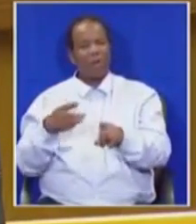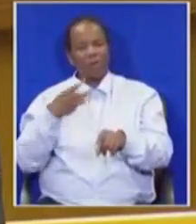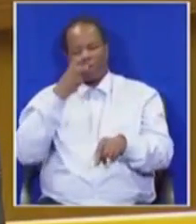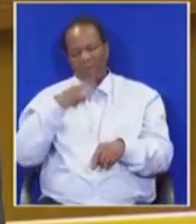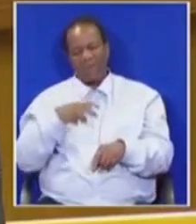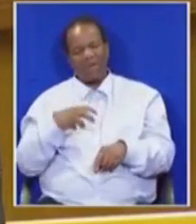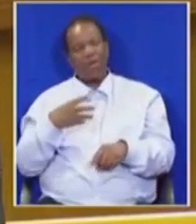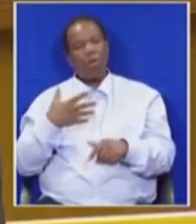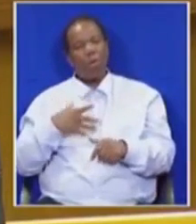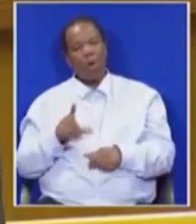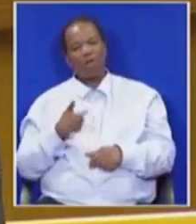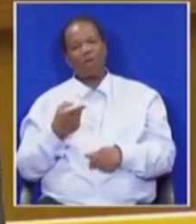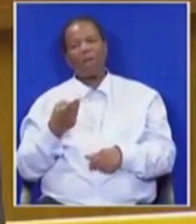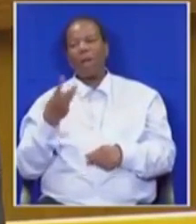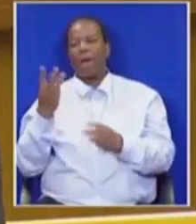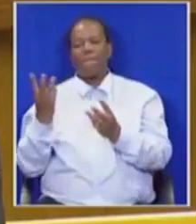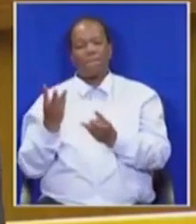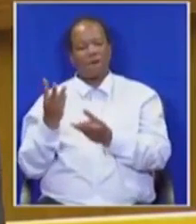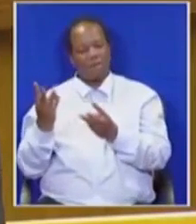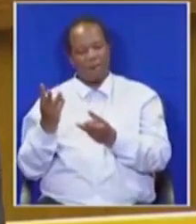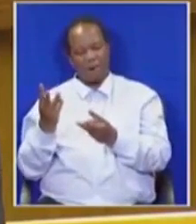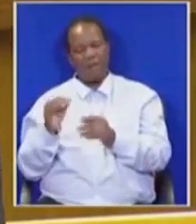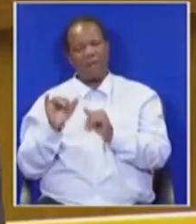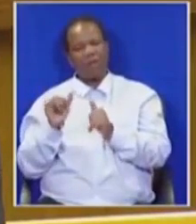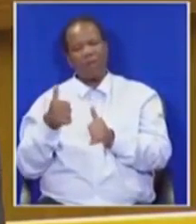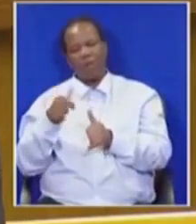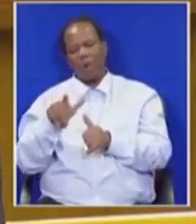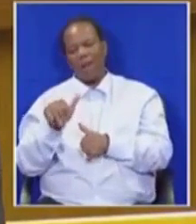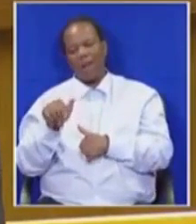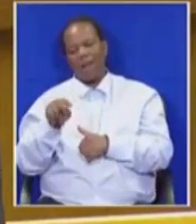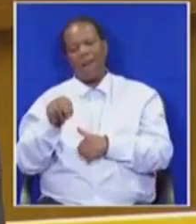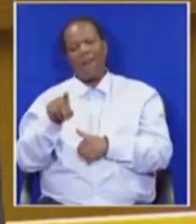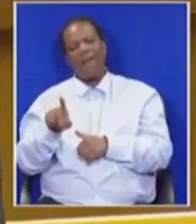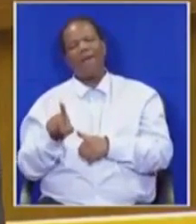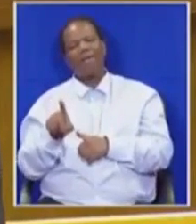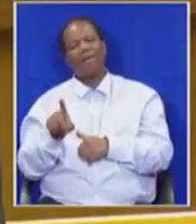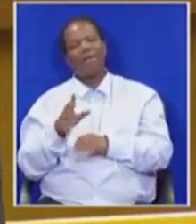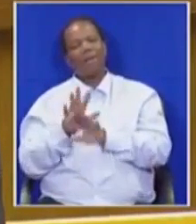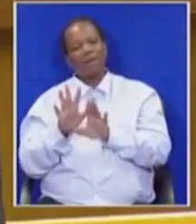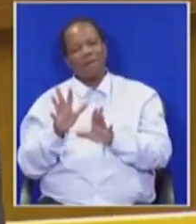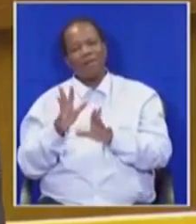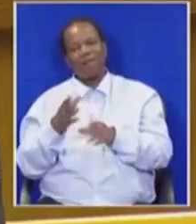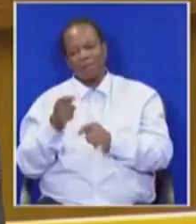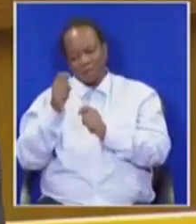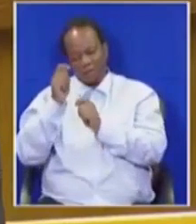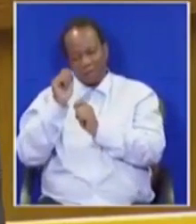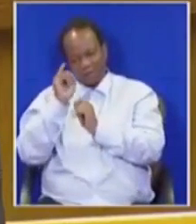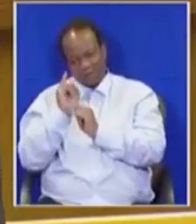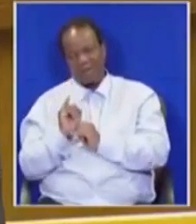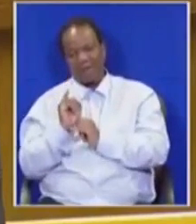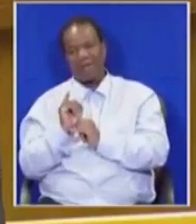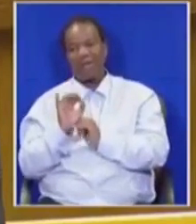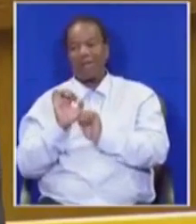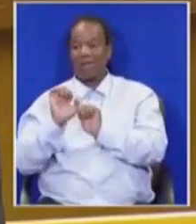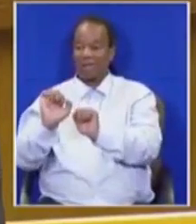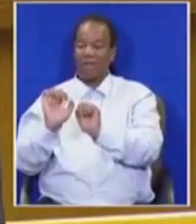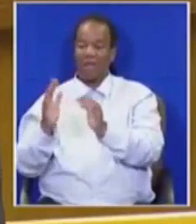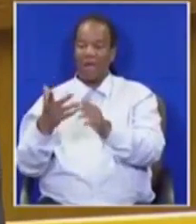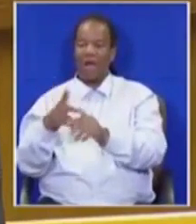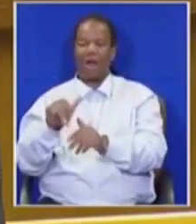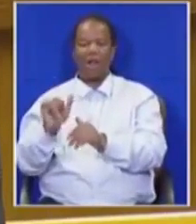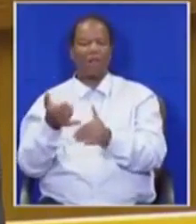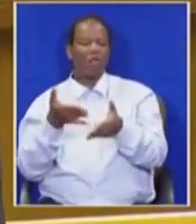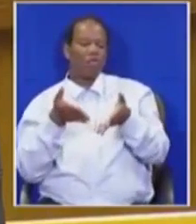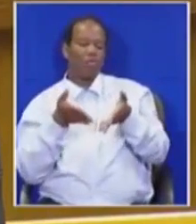all our people ever wanted, is their land to which their dignity is rooted and founded. Today,